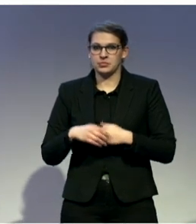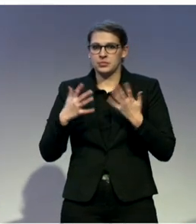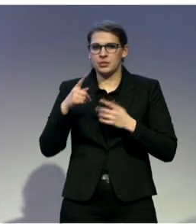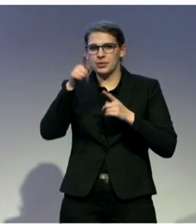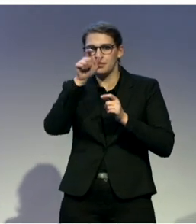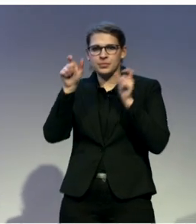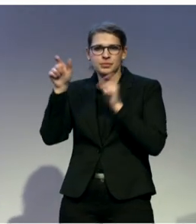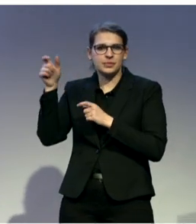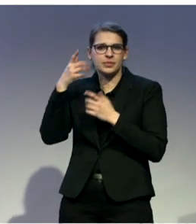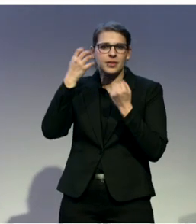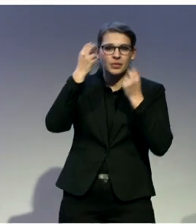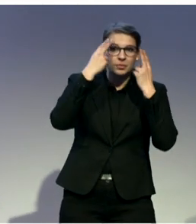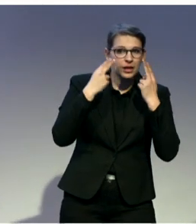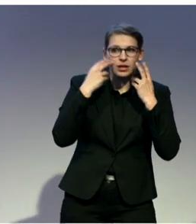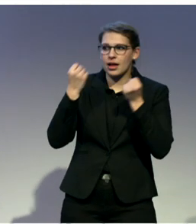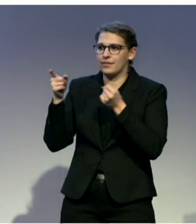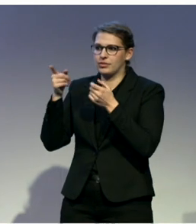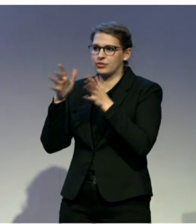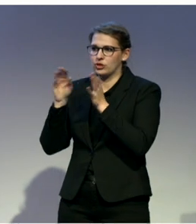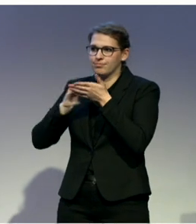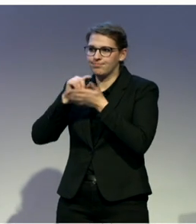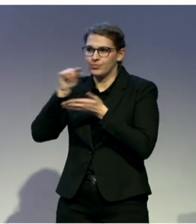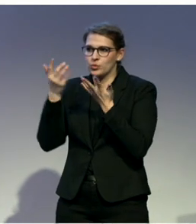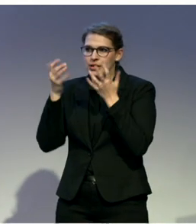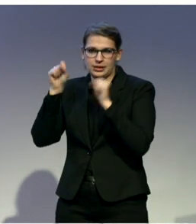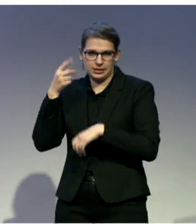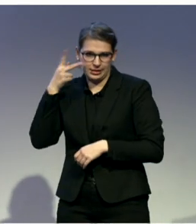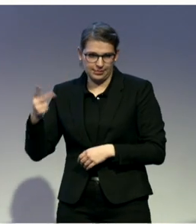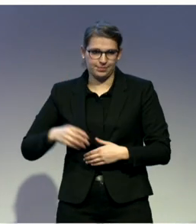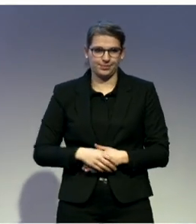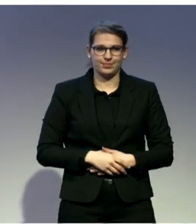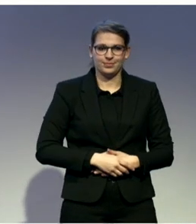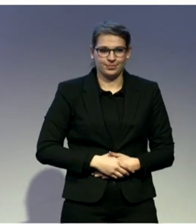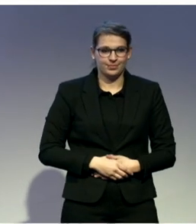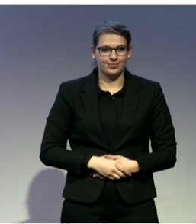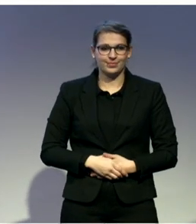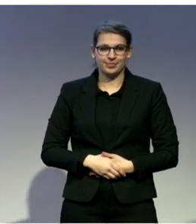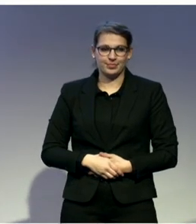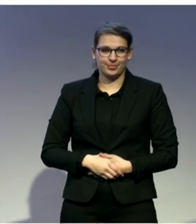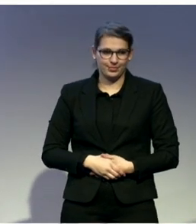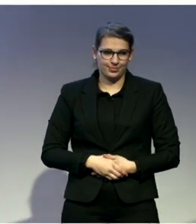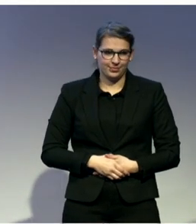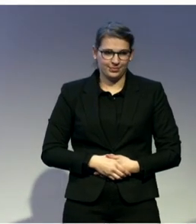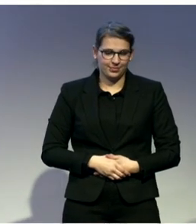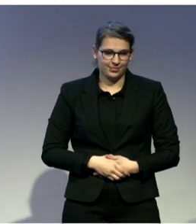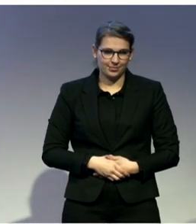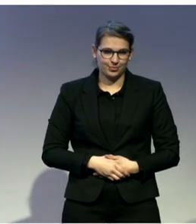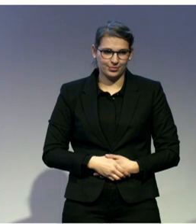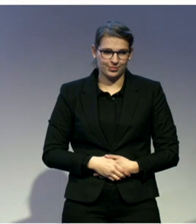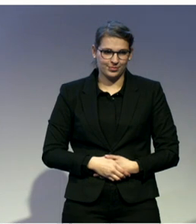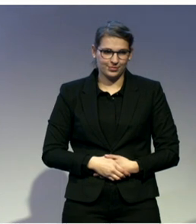see a future and always think that the intent gives us faith.